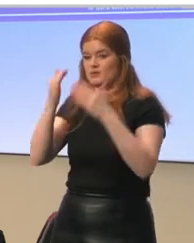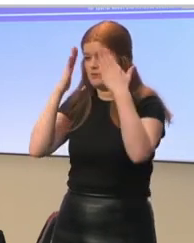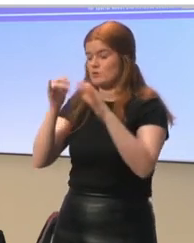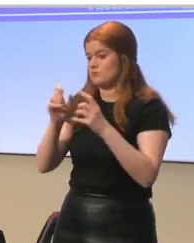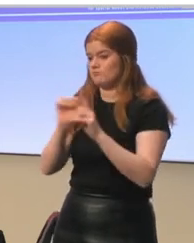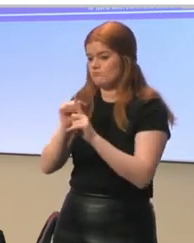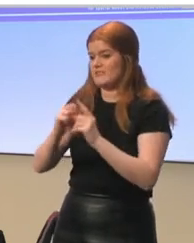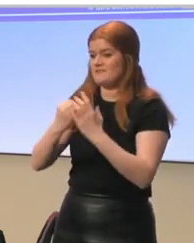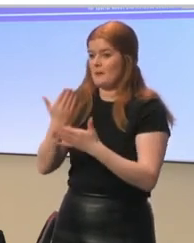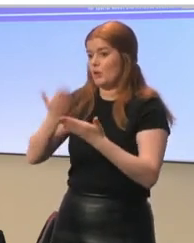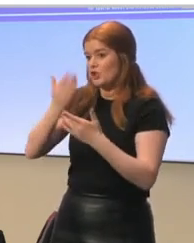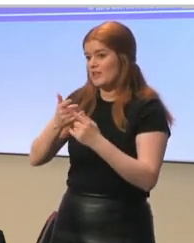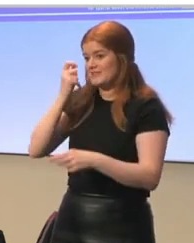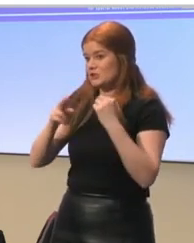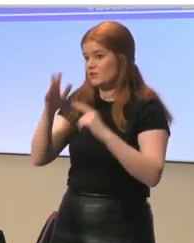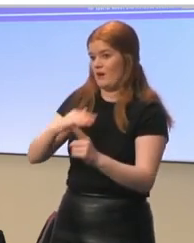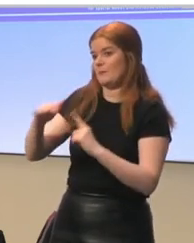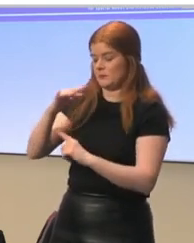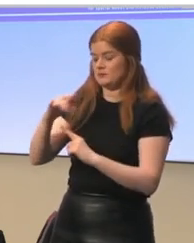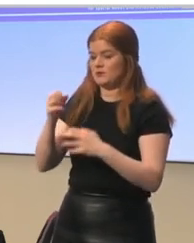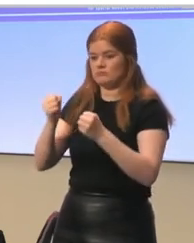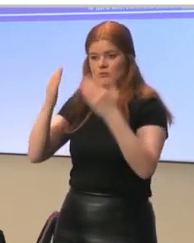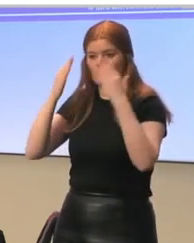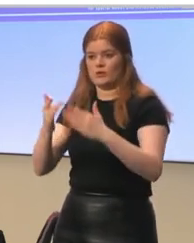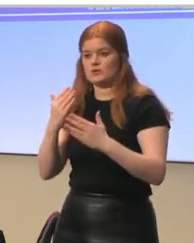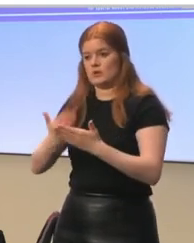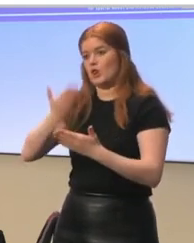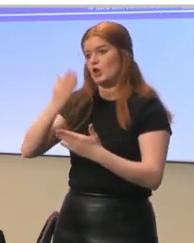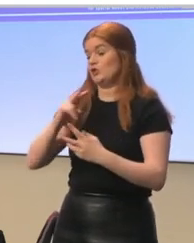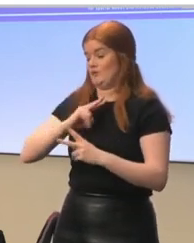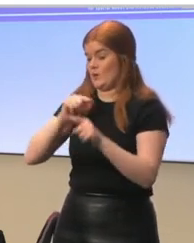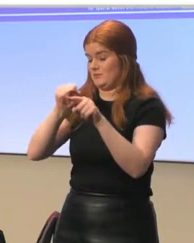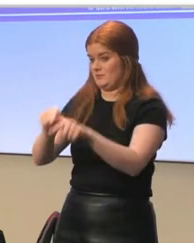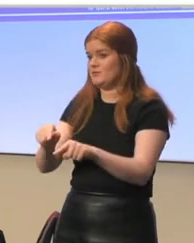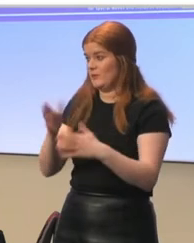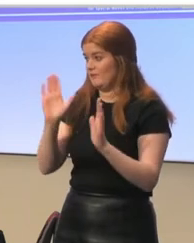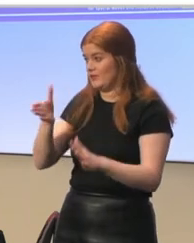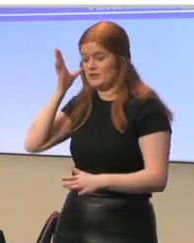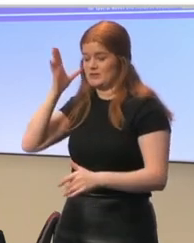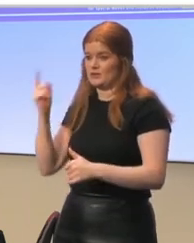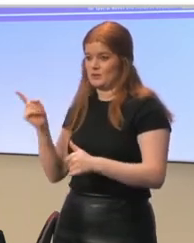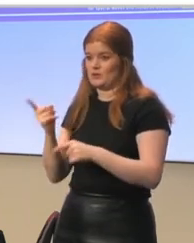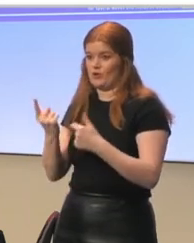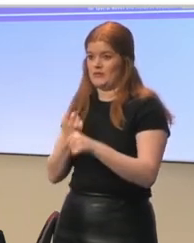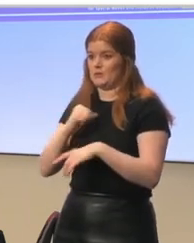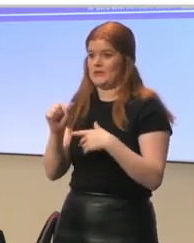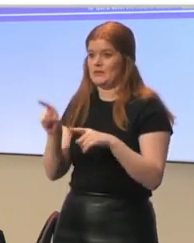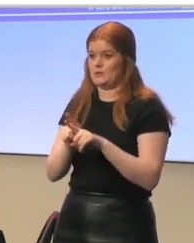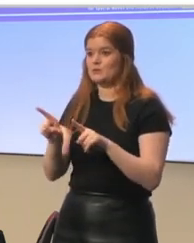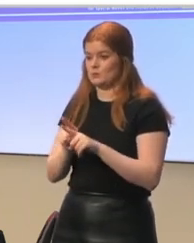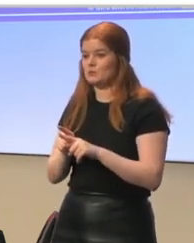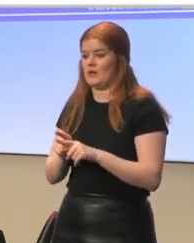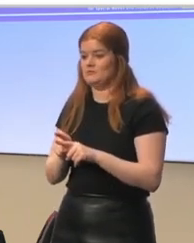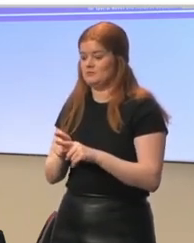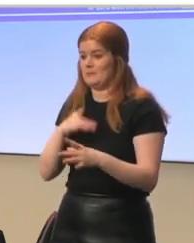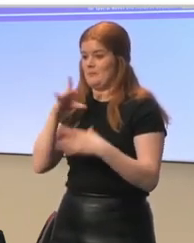developing learning and teaching environments and to focus on the learner's voice. We have heard this already today, as well,